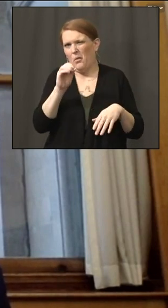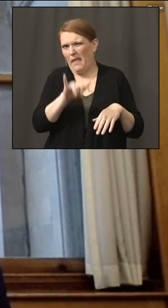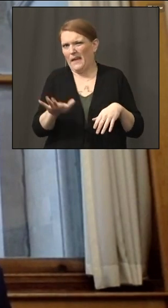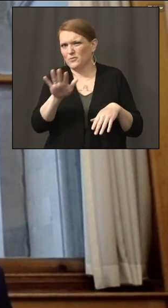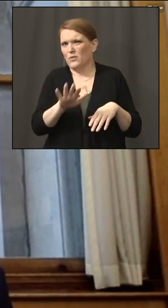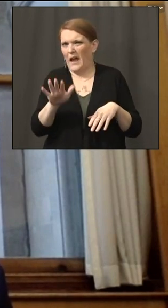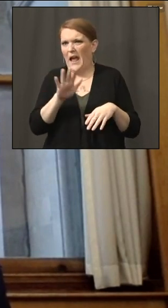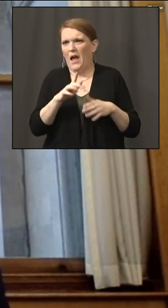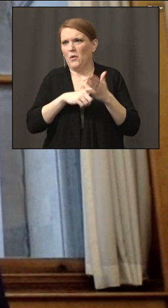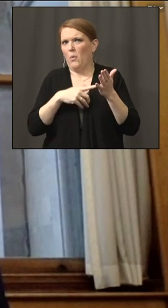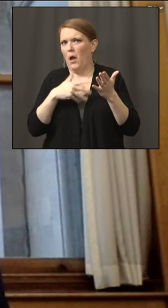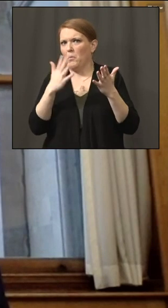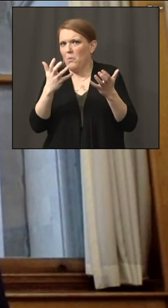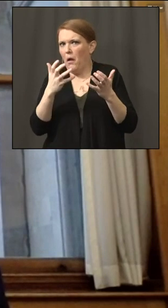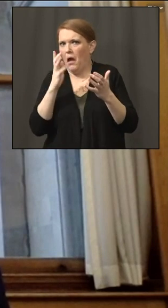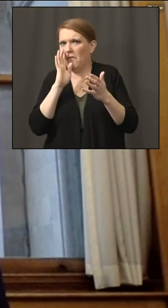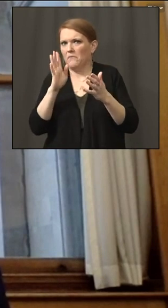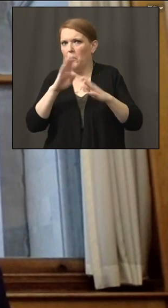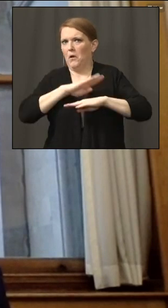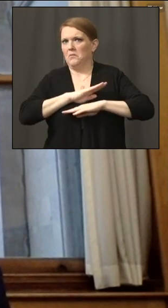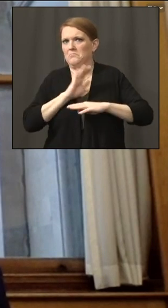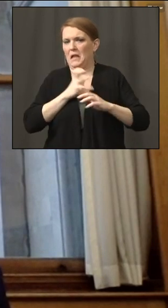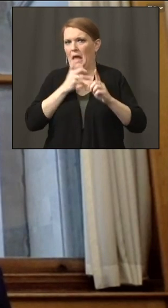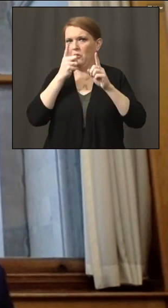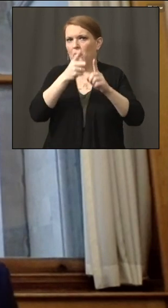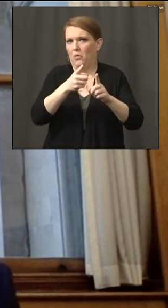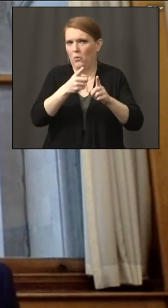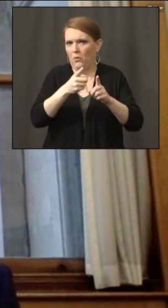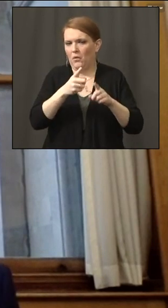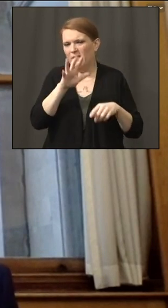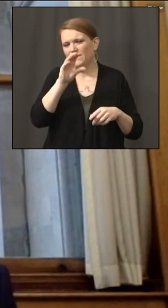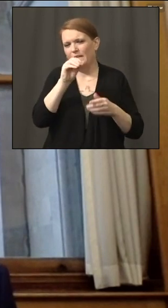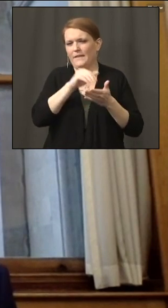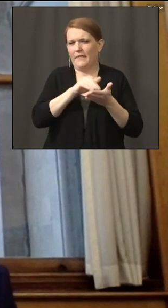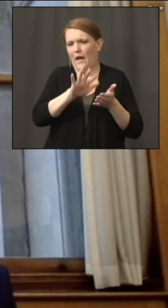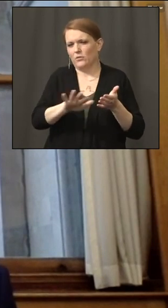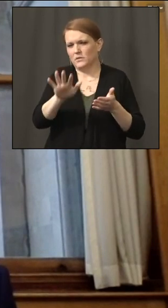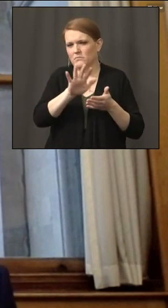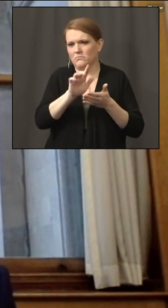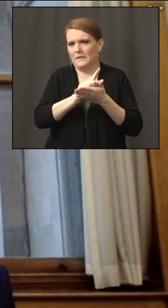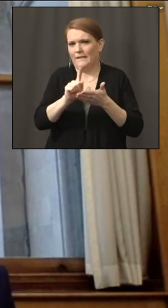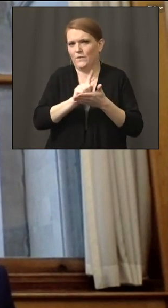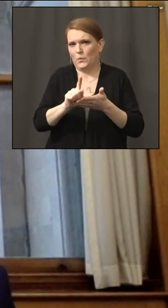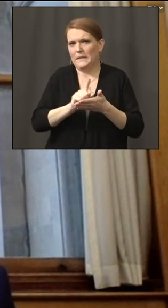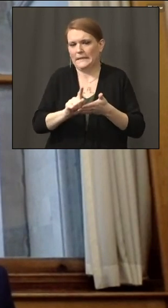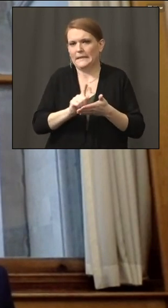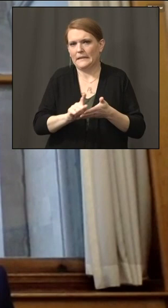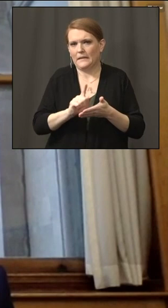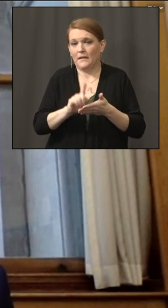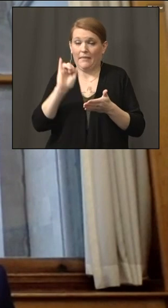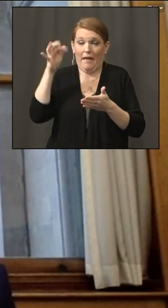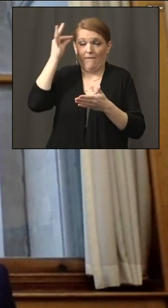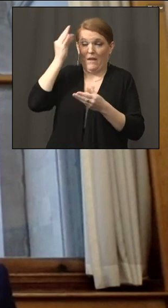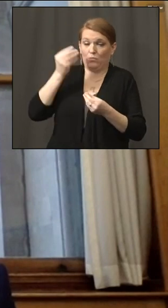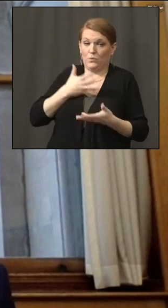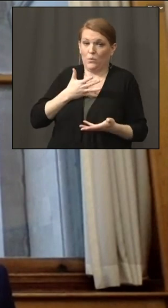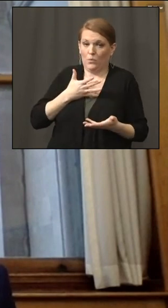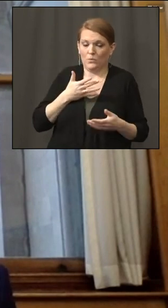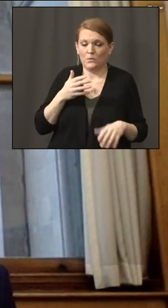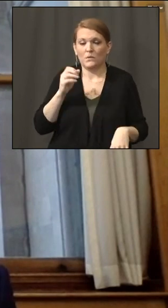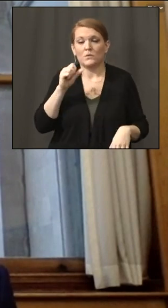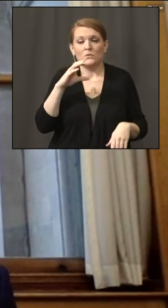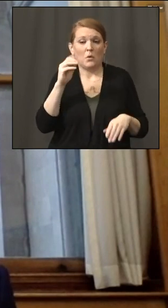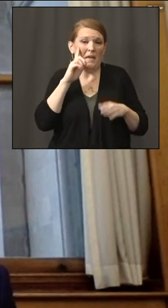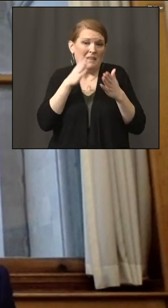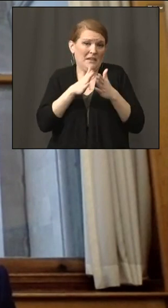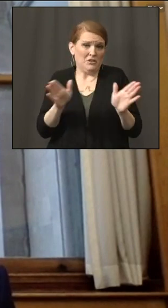be at for the 50,000 or so per week that we've been told to expect going forward right now from the federal government. So I think overall,